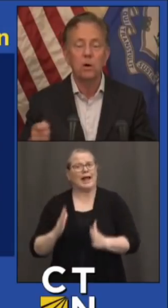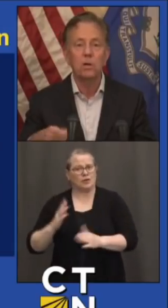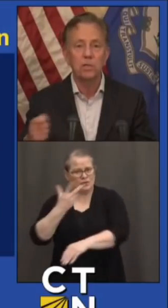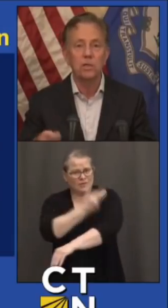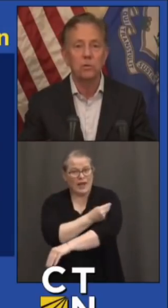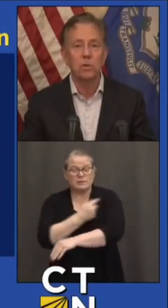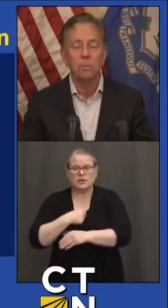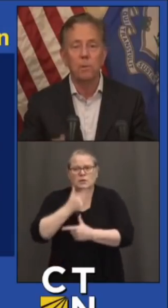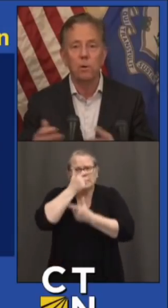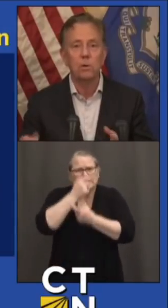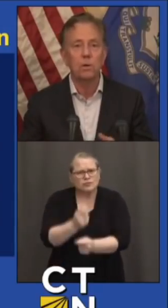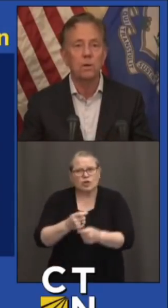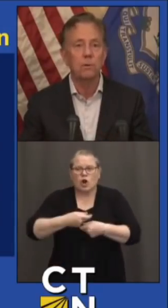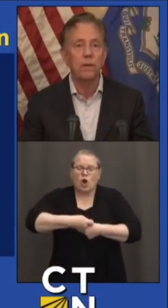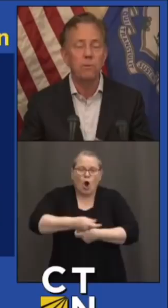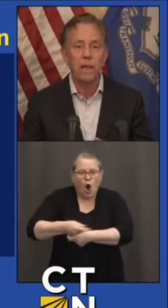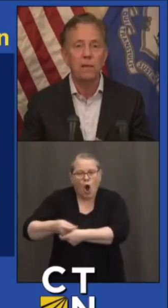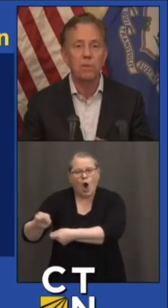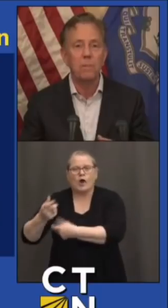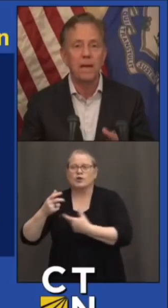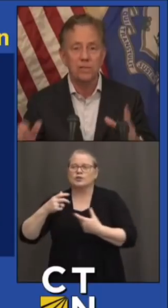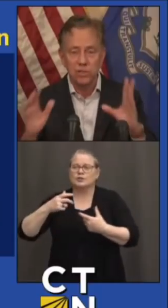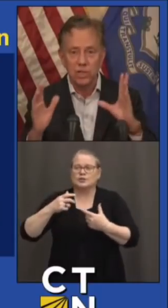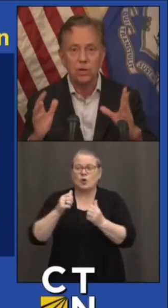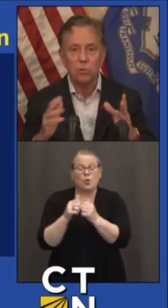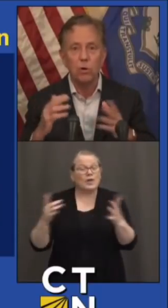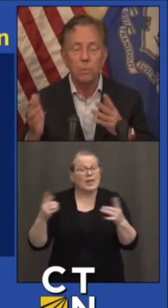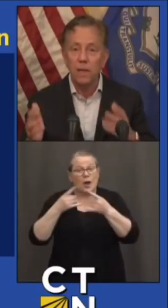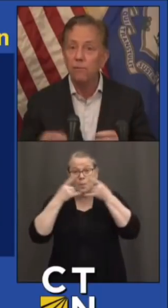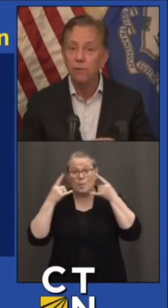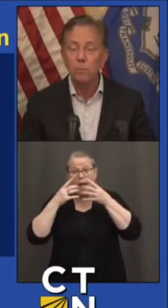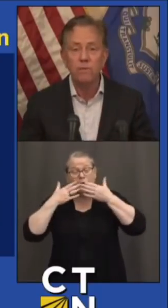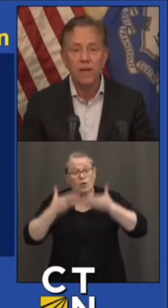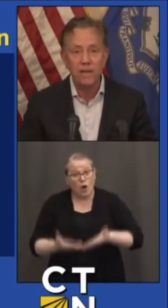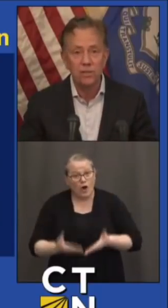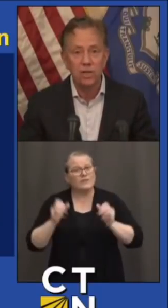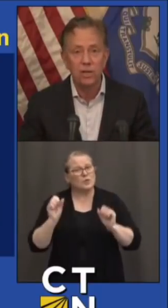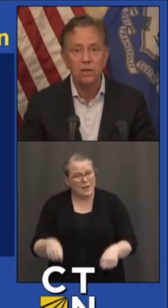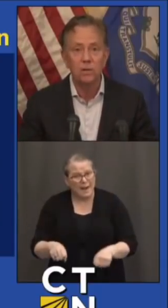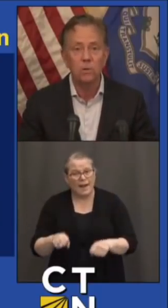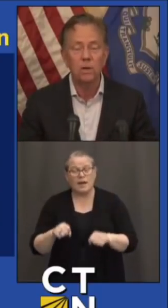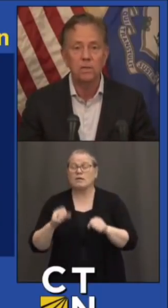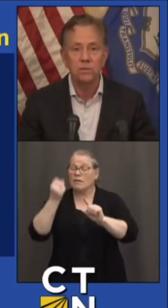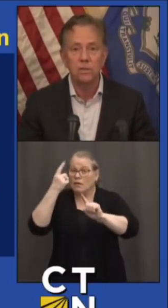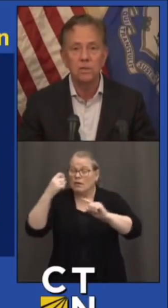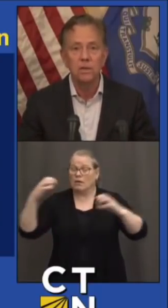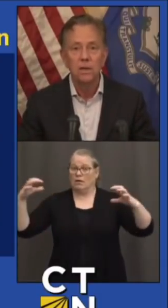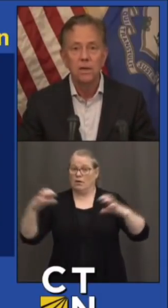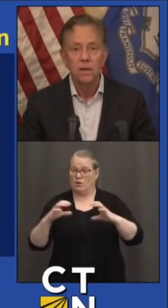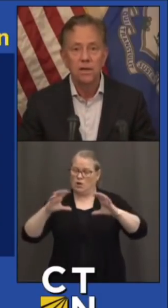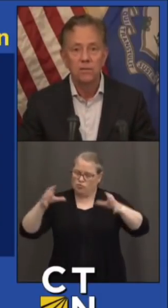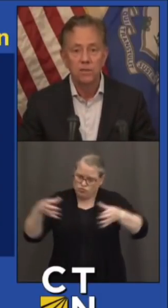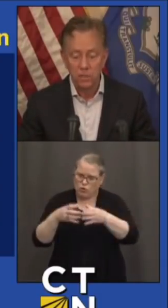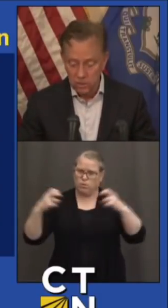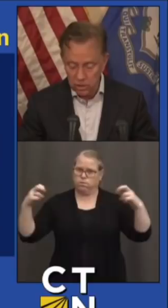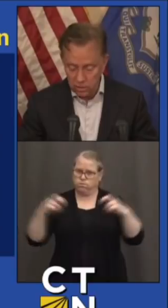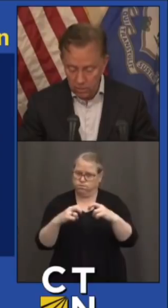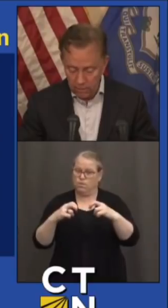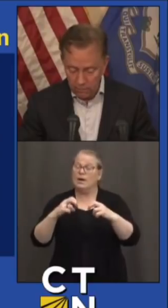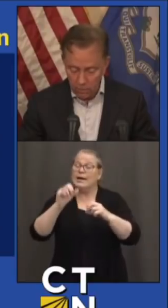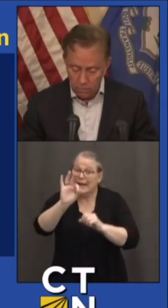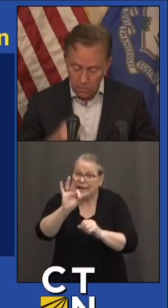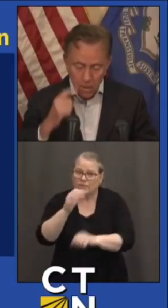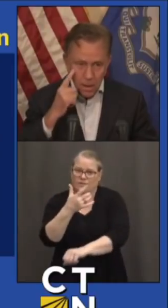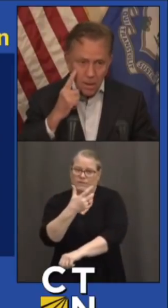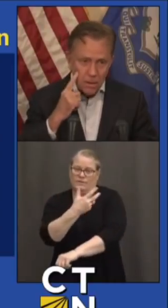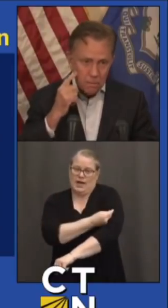play cards. can do a little poker even without the mask. Sit in the group if you've been vaccinated. Otherwise, you're going have to just listen to